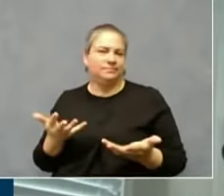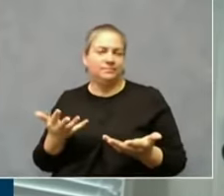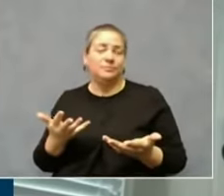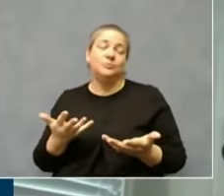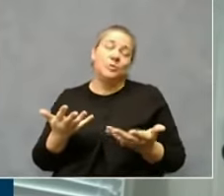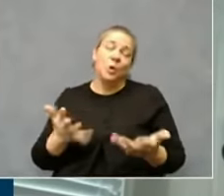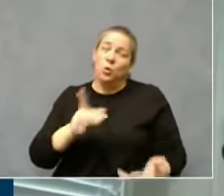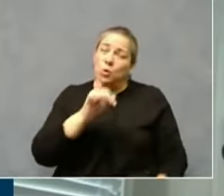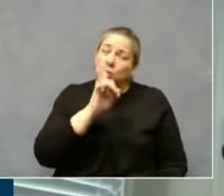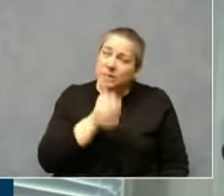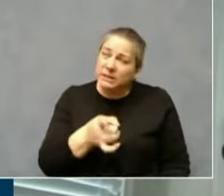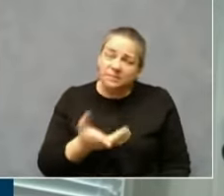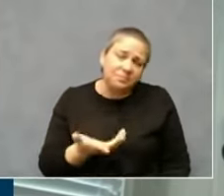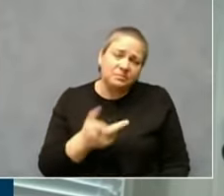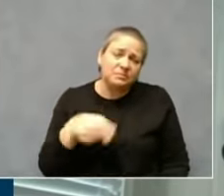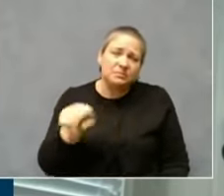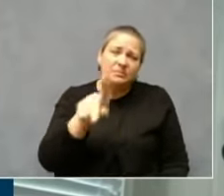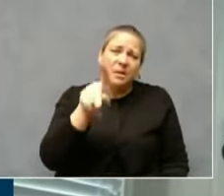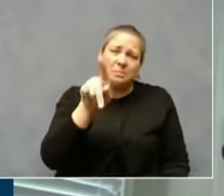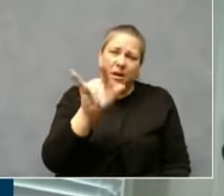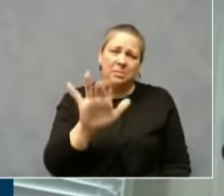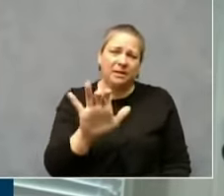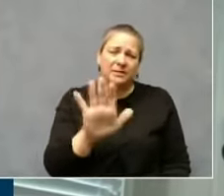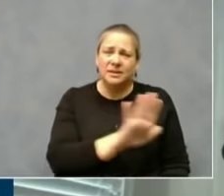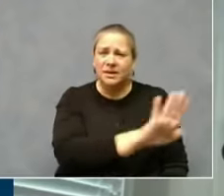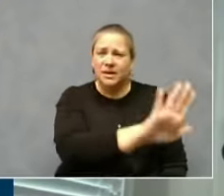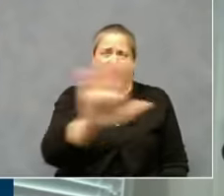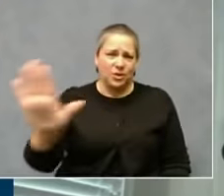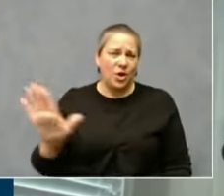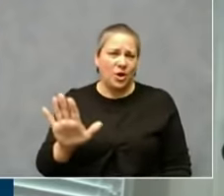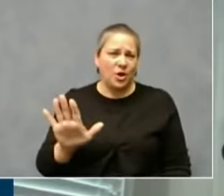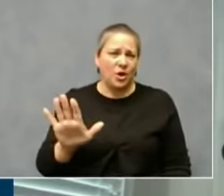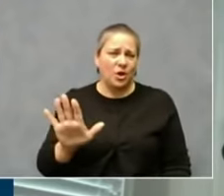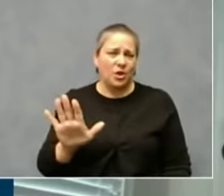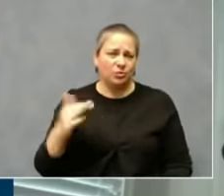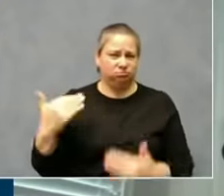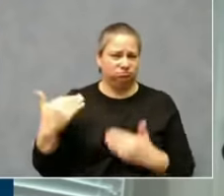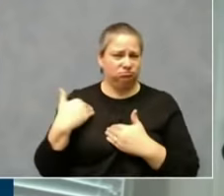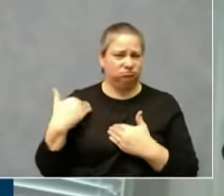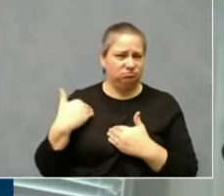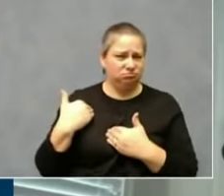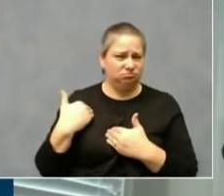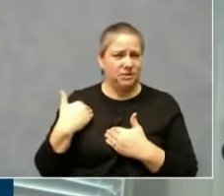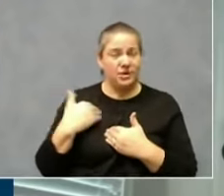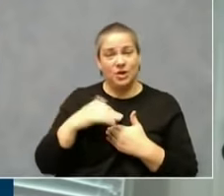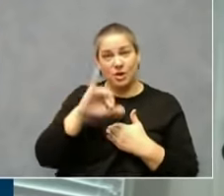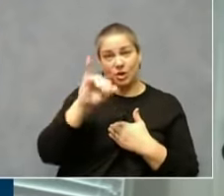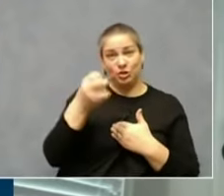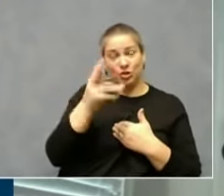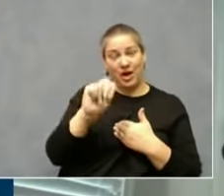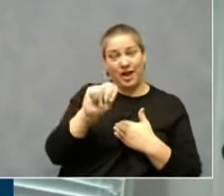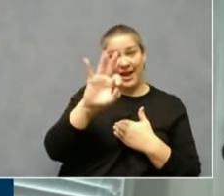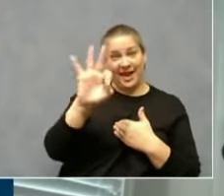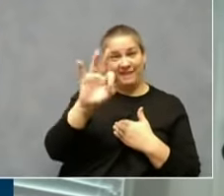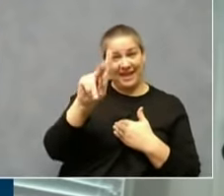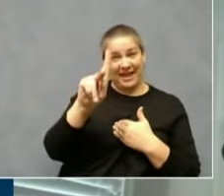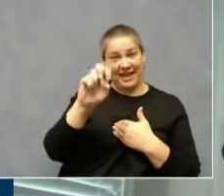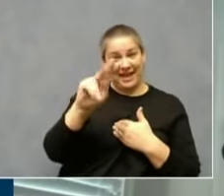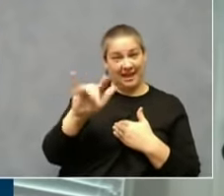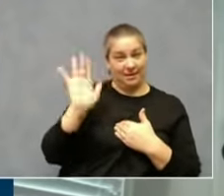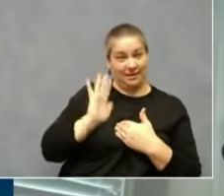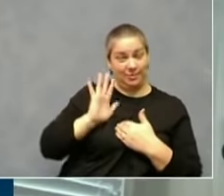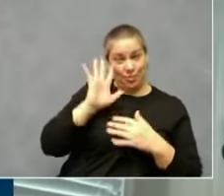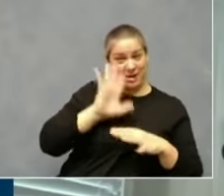I have come to appreciate a little bit more John F. Kennedy's remarks, ask about what you can do for your country, rather ask what